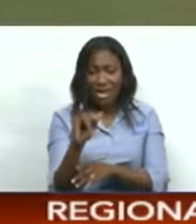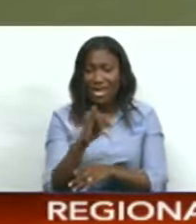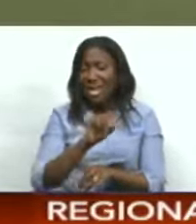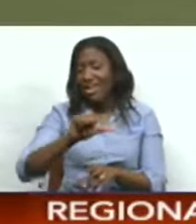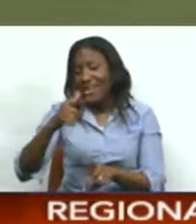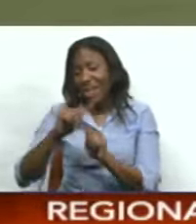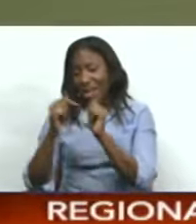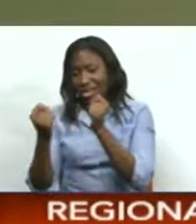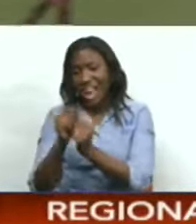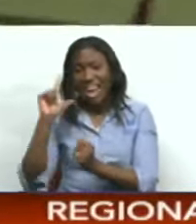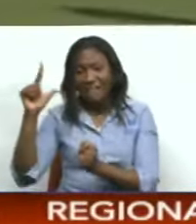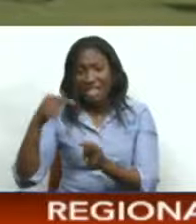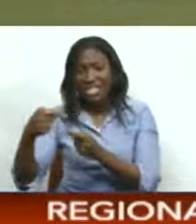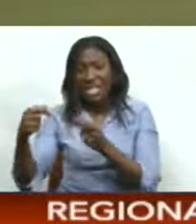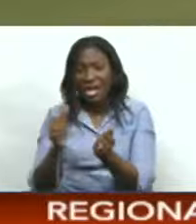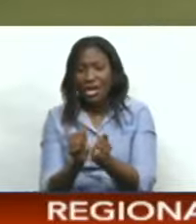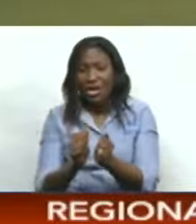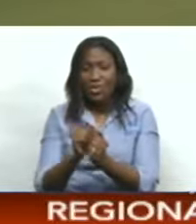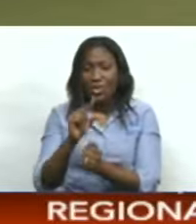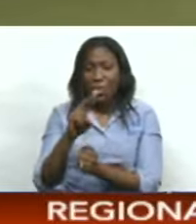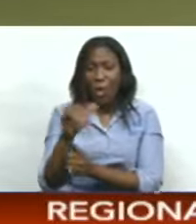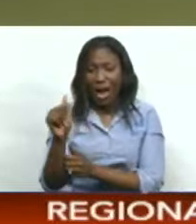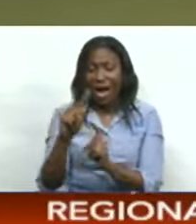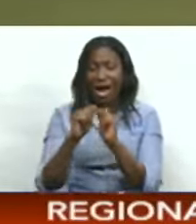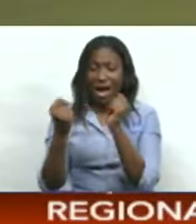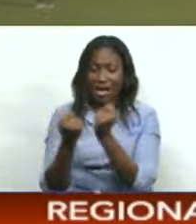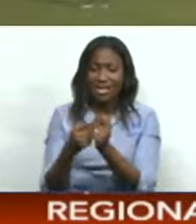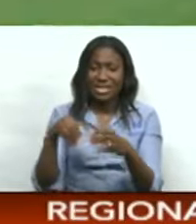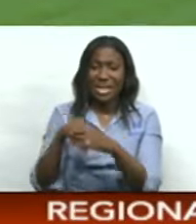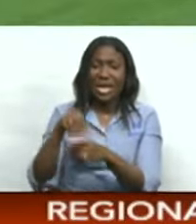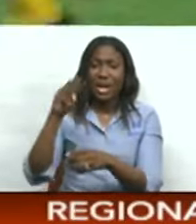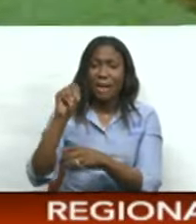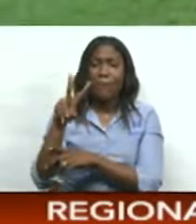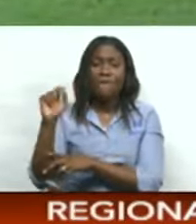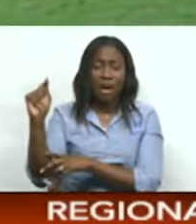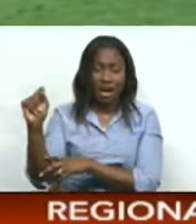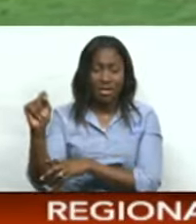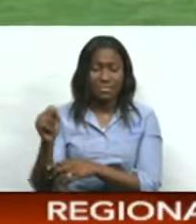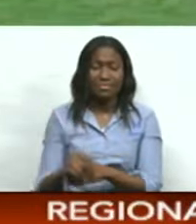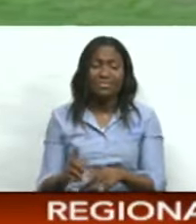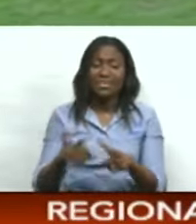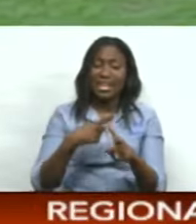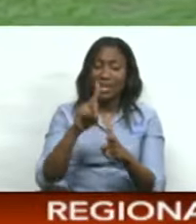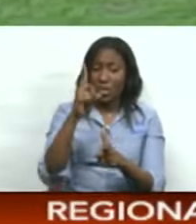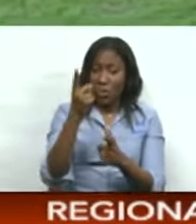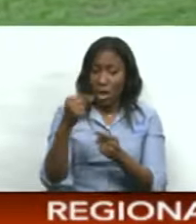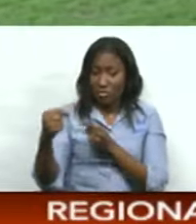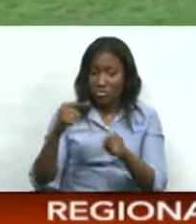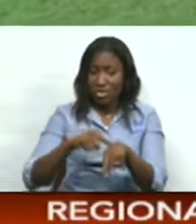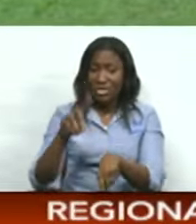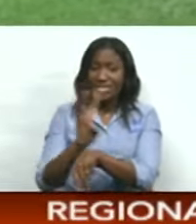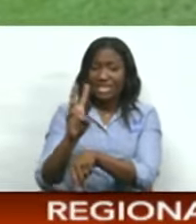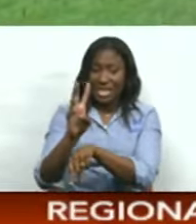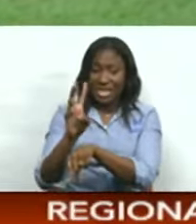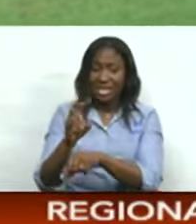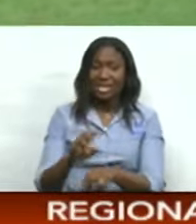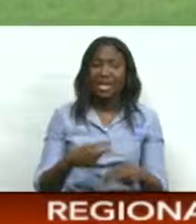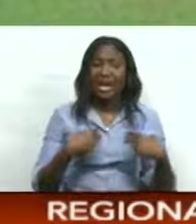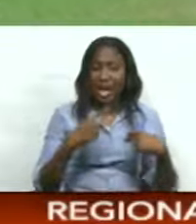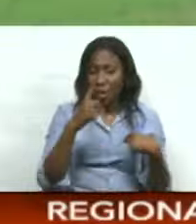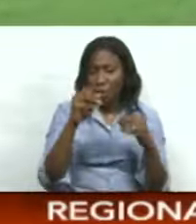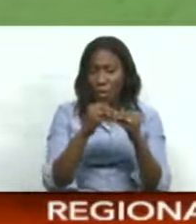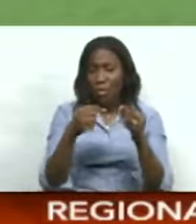miscellaneous Laventil entertains Guaya United at Park Street Mova. In the lone 6pm kickoff, RSSR also welcomes